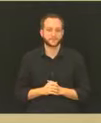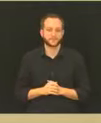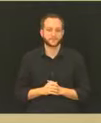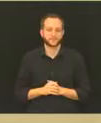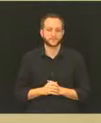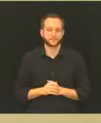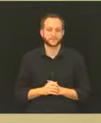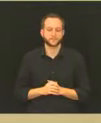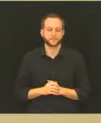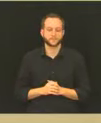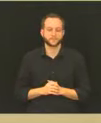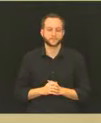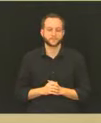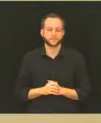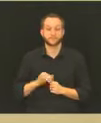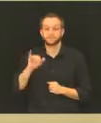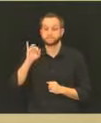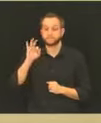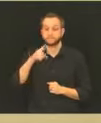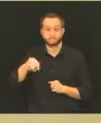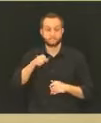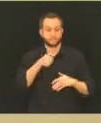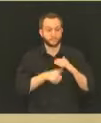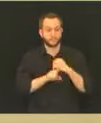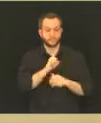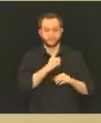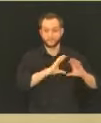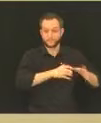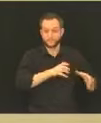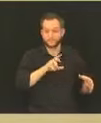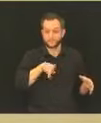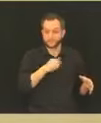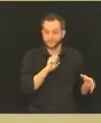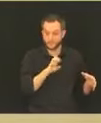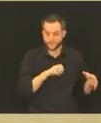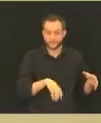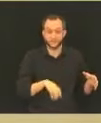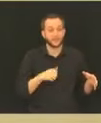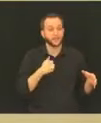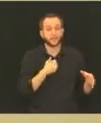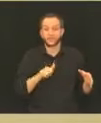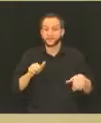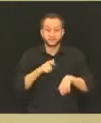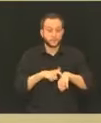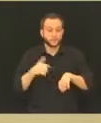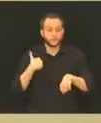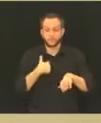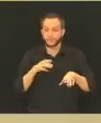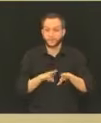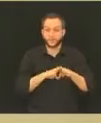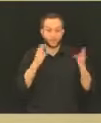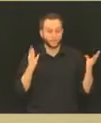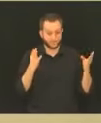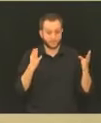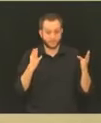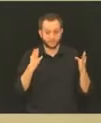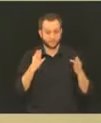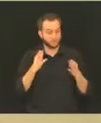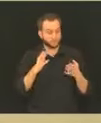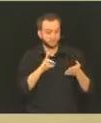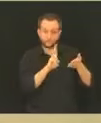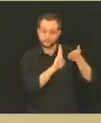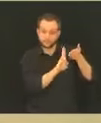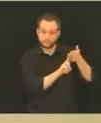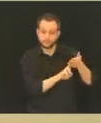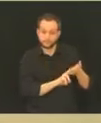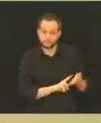phase one, every time that we open up appointment slots and you qualify for phase one, please book